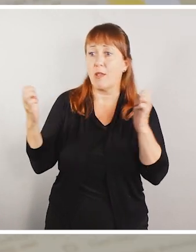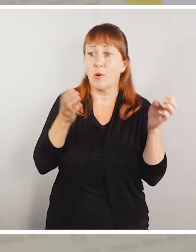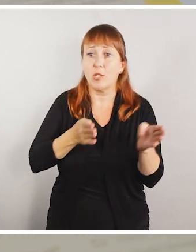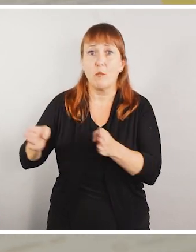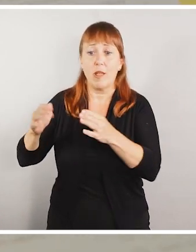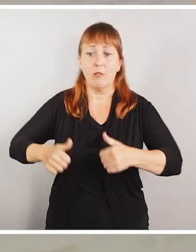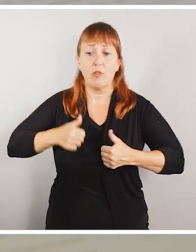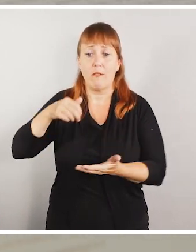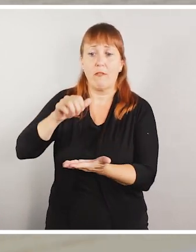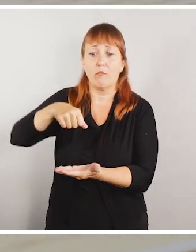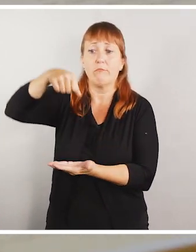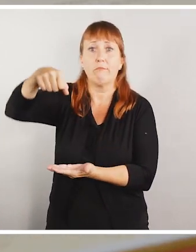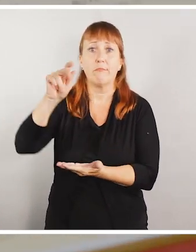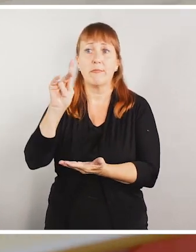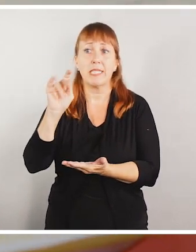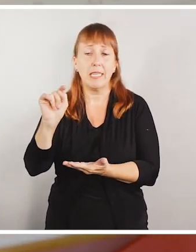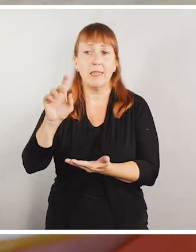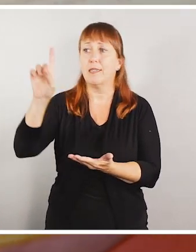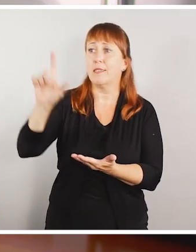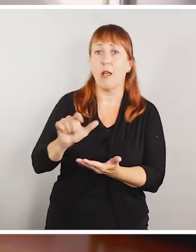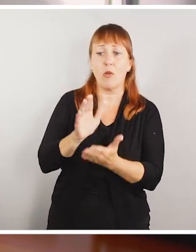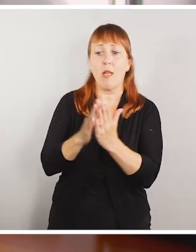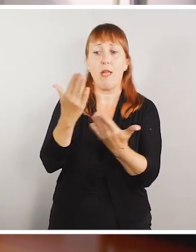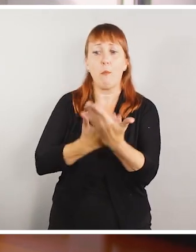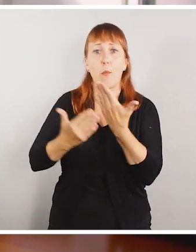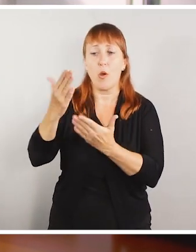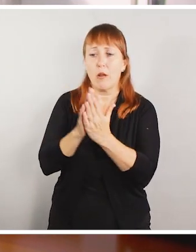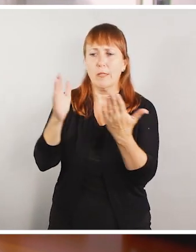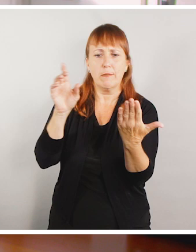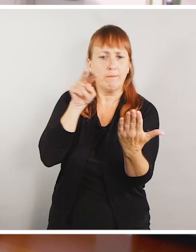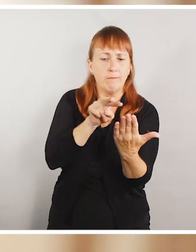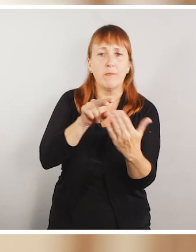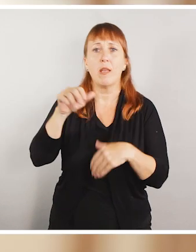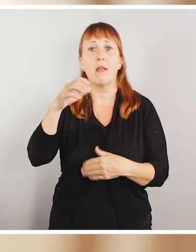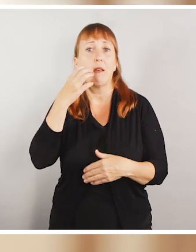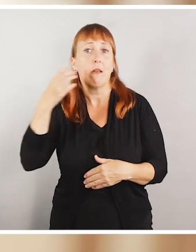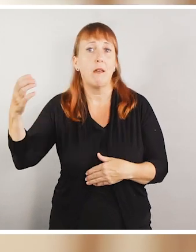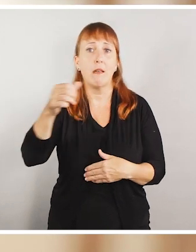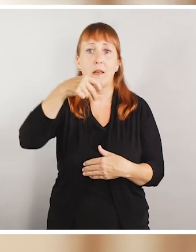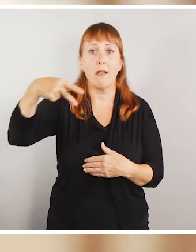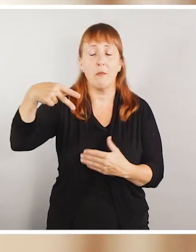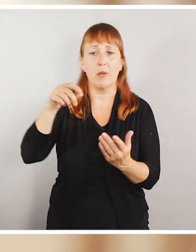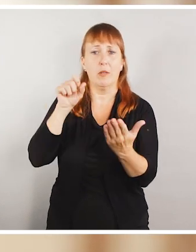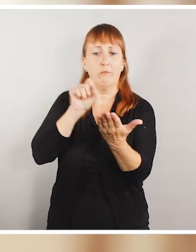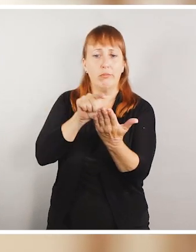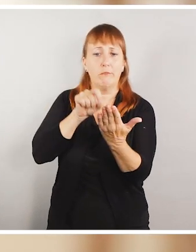Download our emergency preparedness handbook. Get PSPS alerts on your phone with our mobile app.